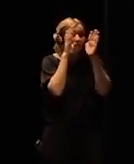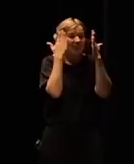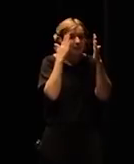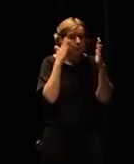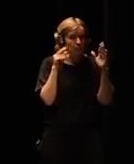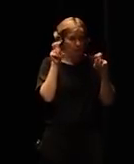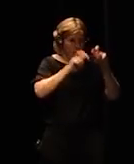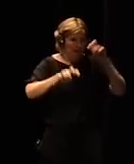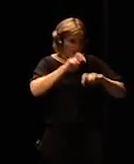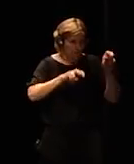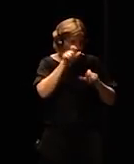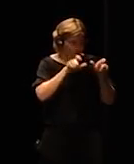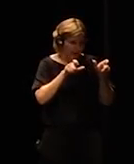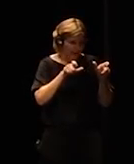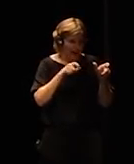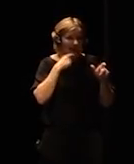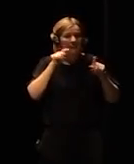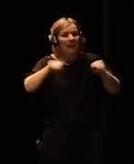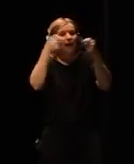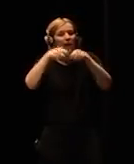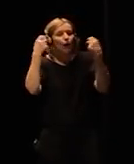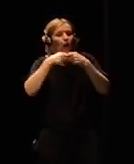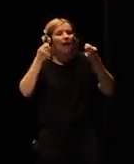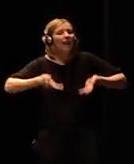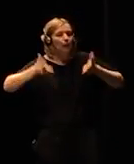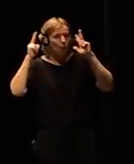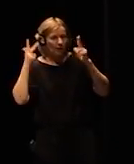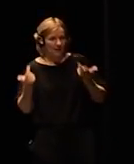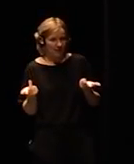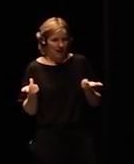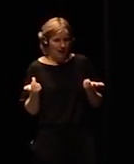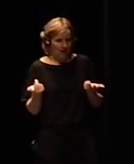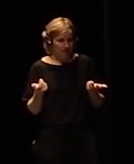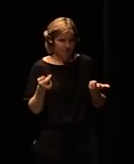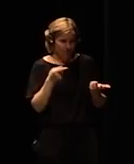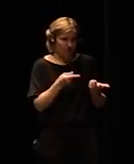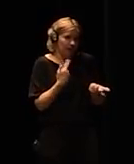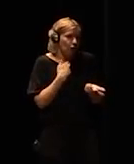democracy and this is the funny part the bad part not by purpose